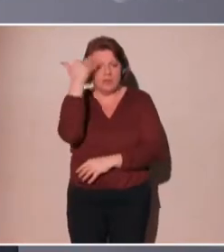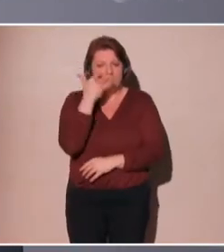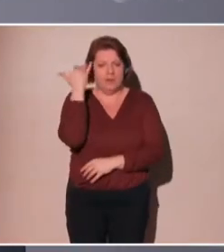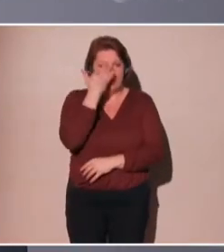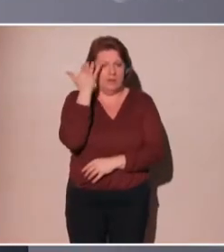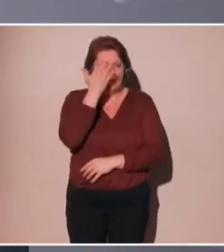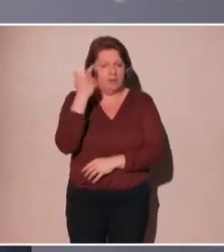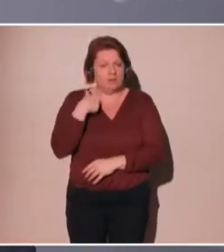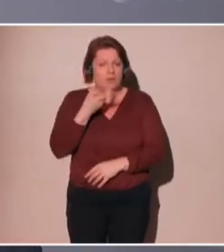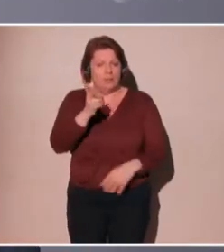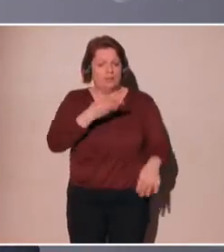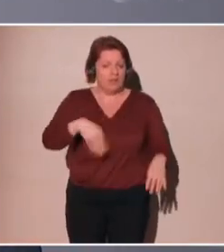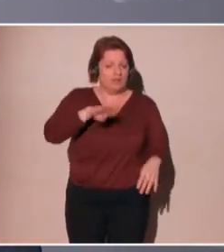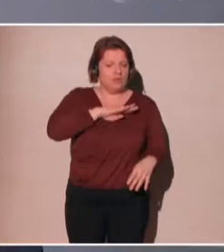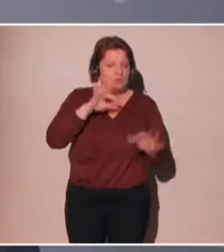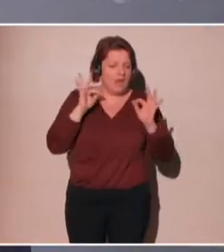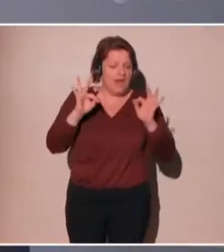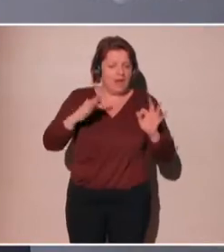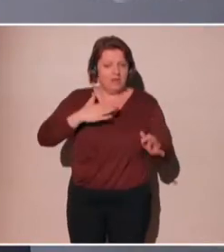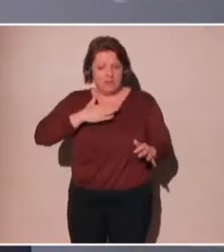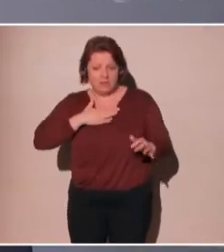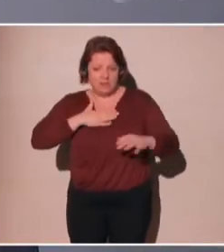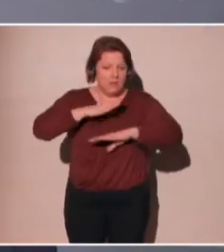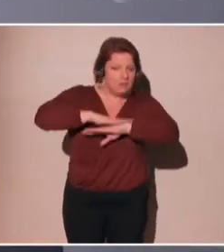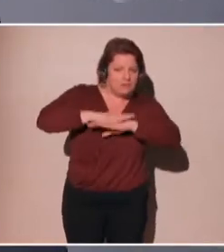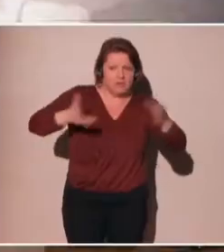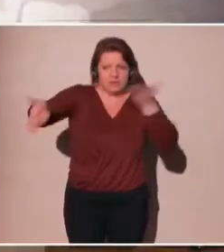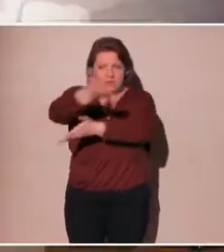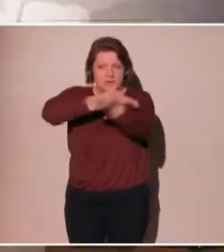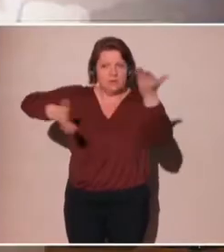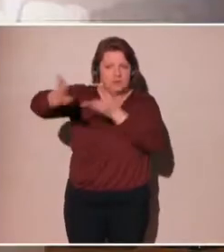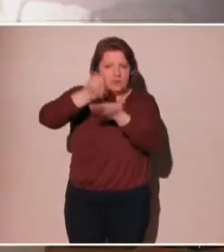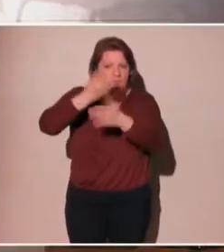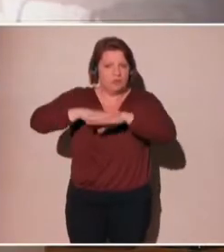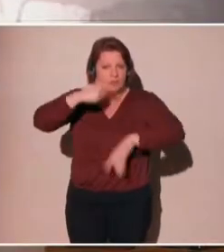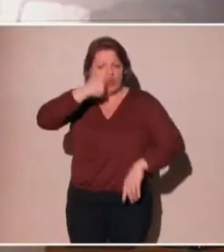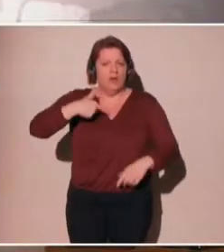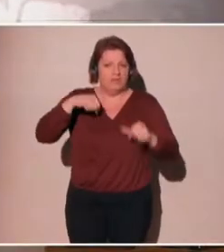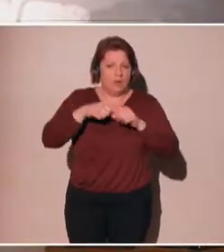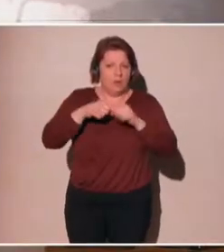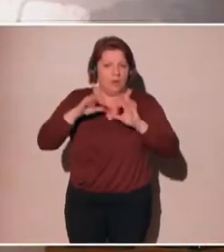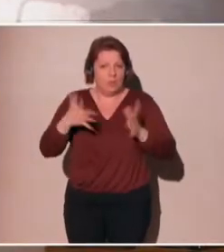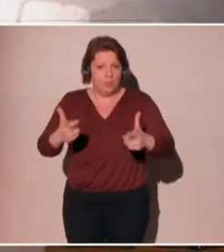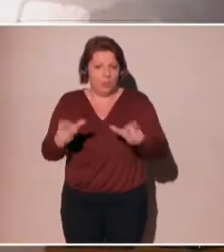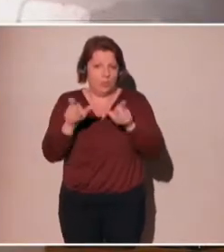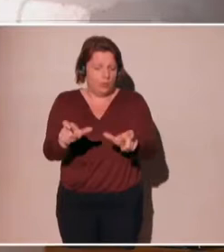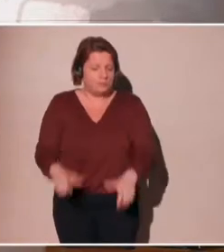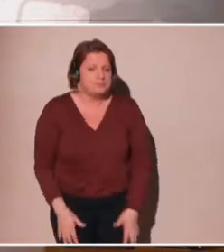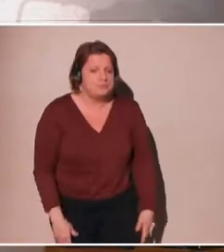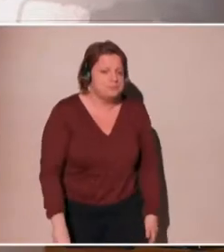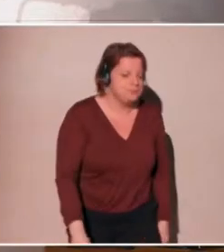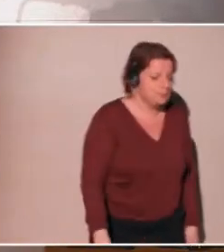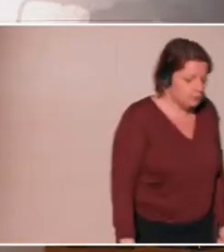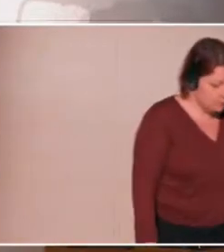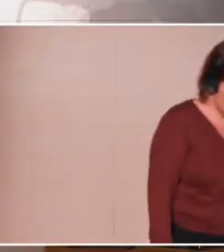gear you or push you into that direction. Well then obviously I'd be much more worried about it. Professor Soumy,